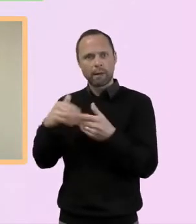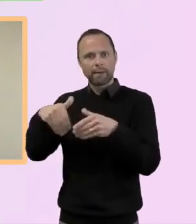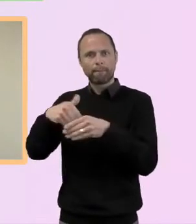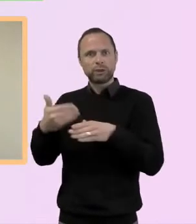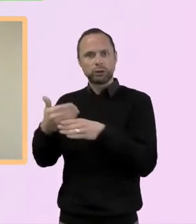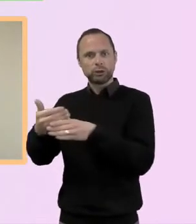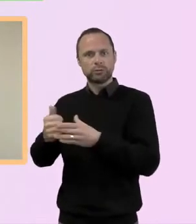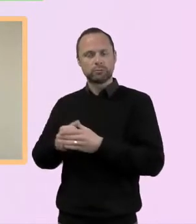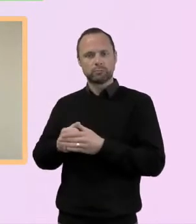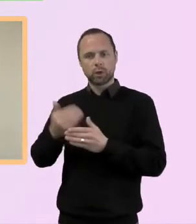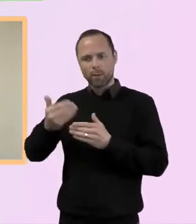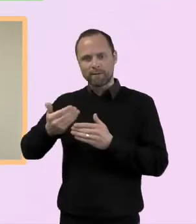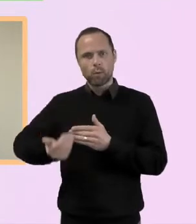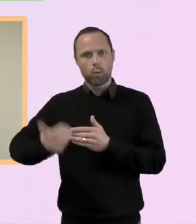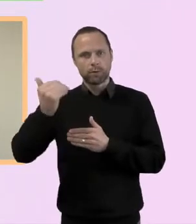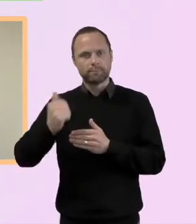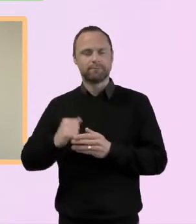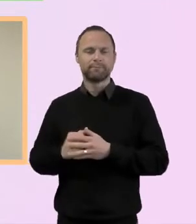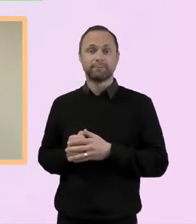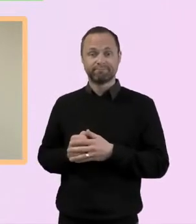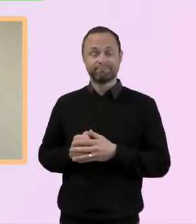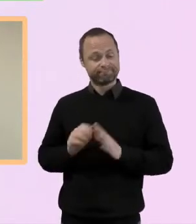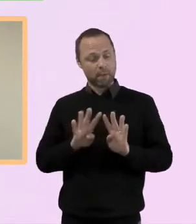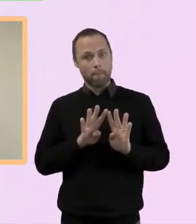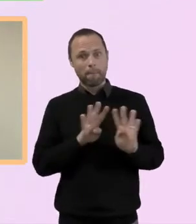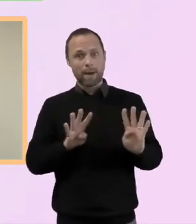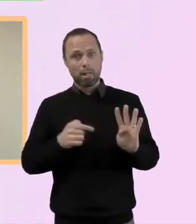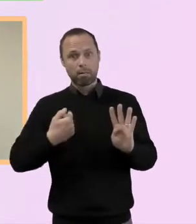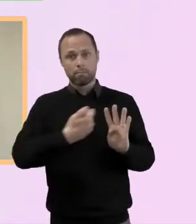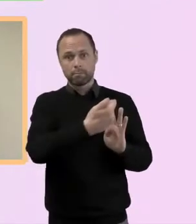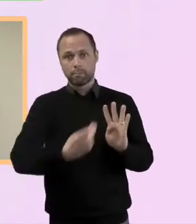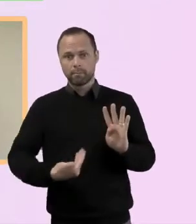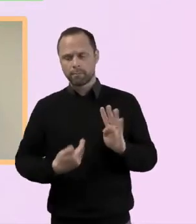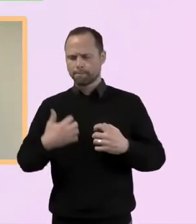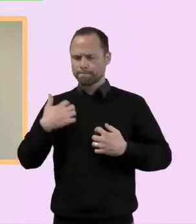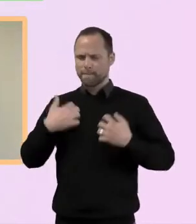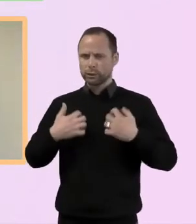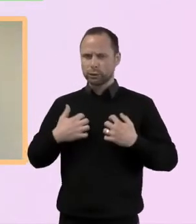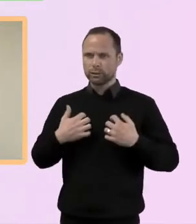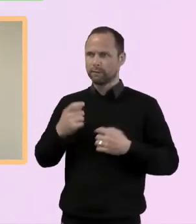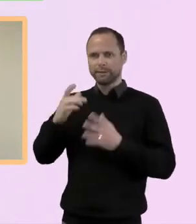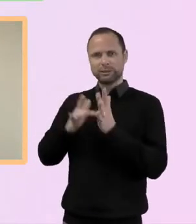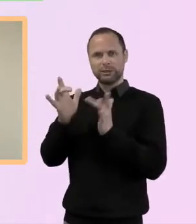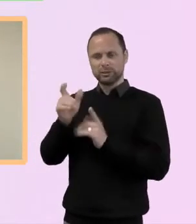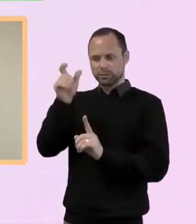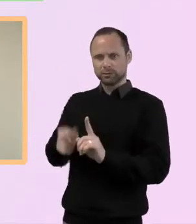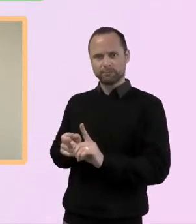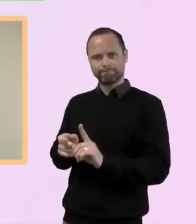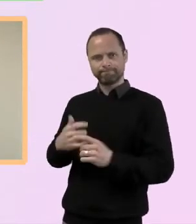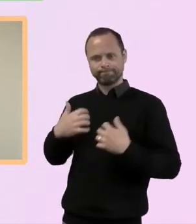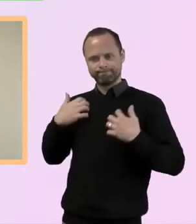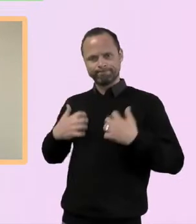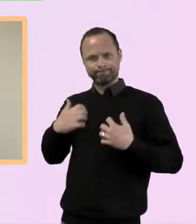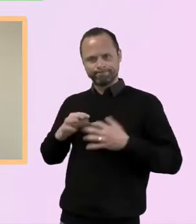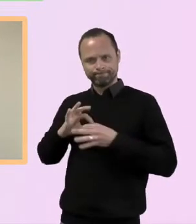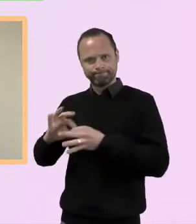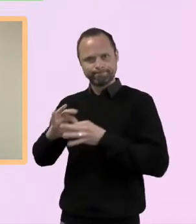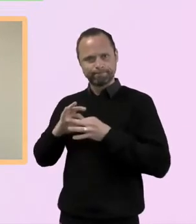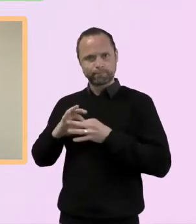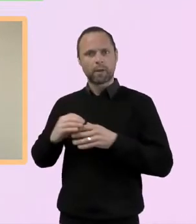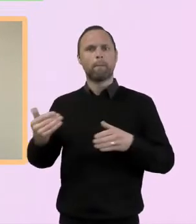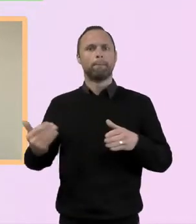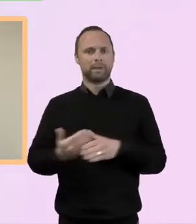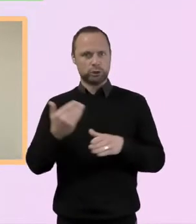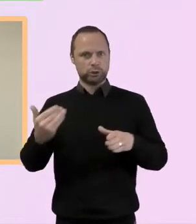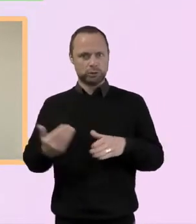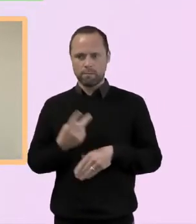So we've got a panel here who are passionate about Jesus and about mission, and they do